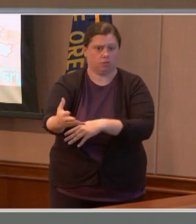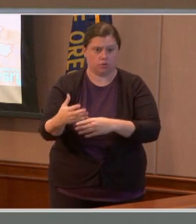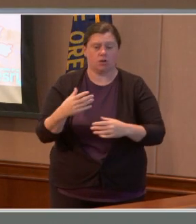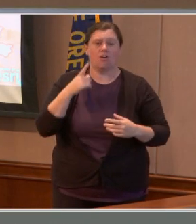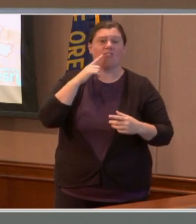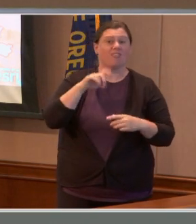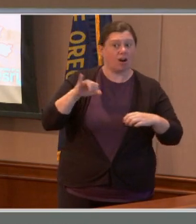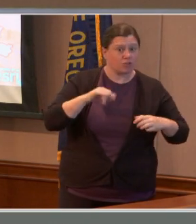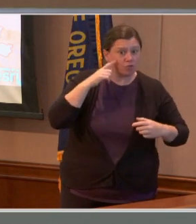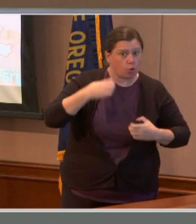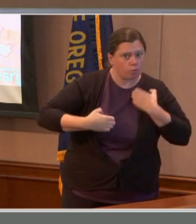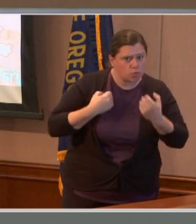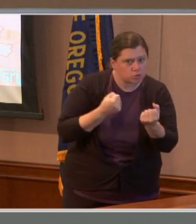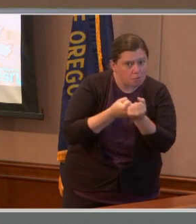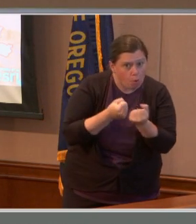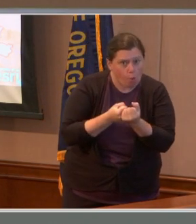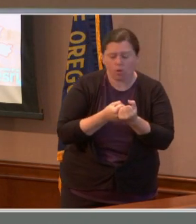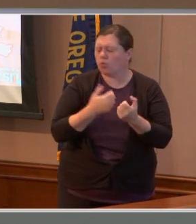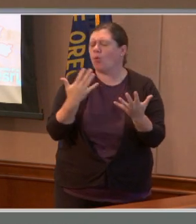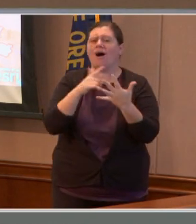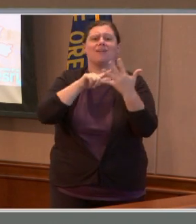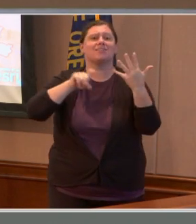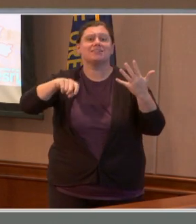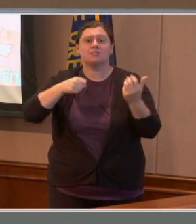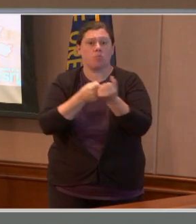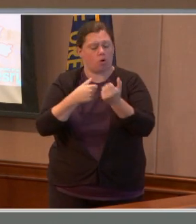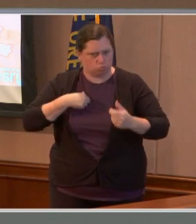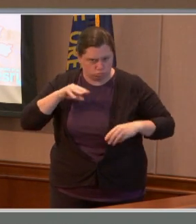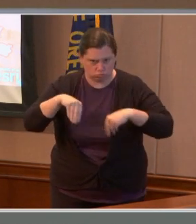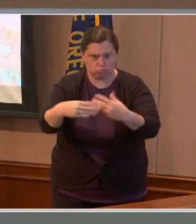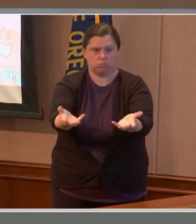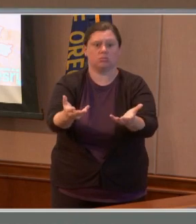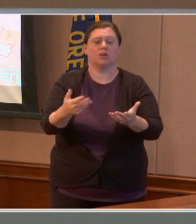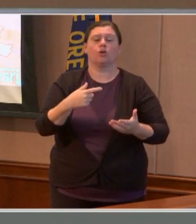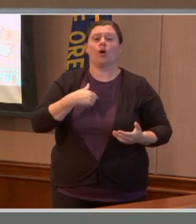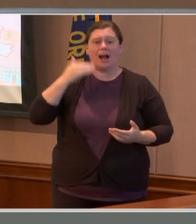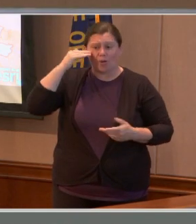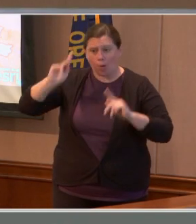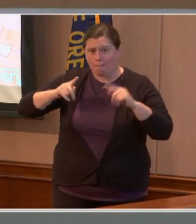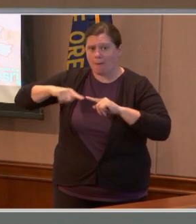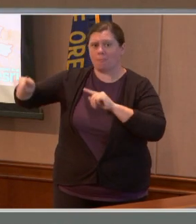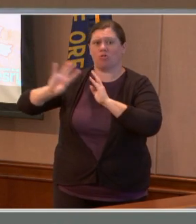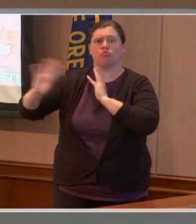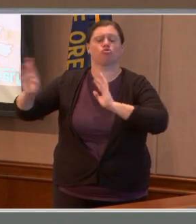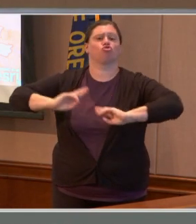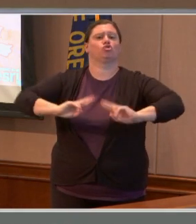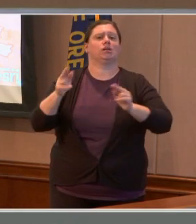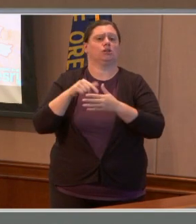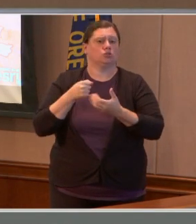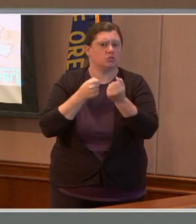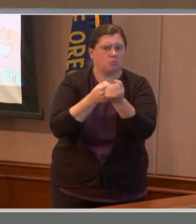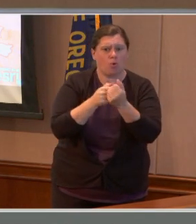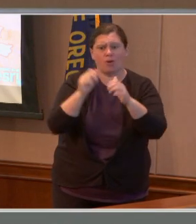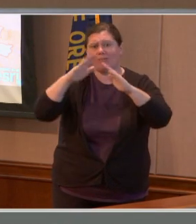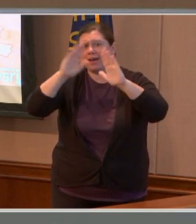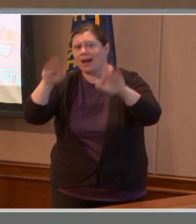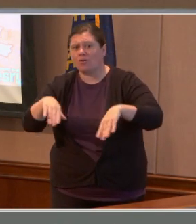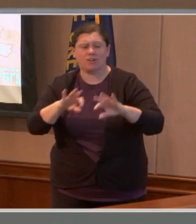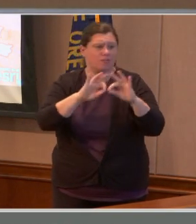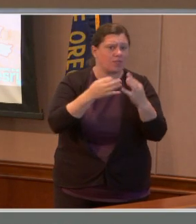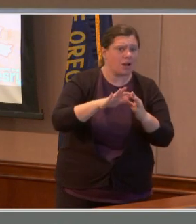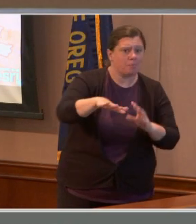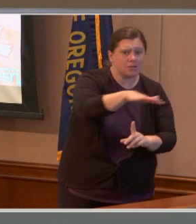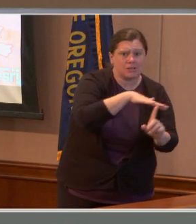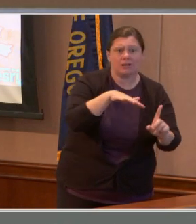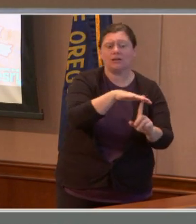These are the people working together to help their neighbors, family members, and even strangers. This volunteer effort